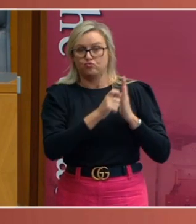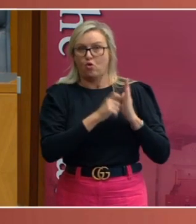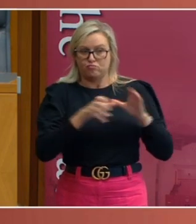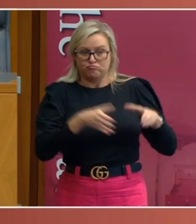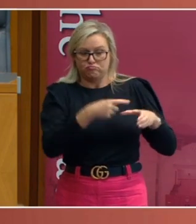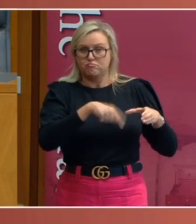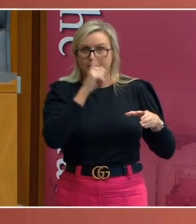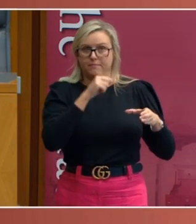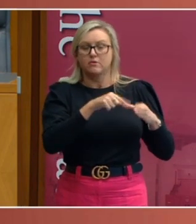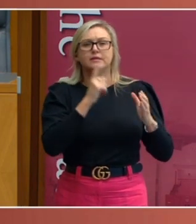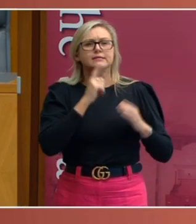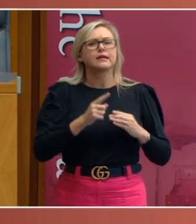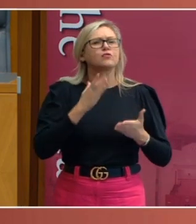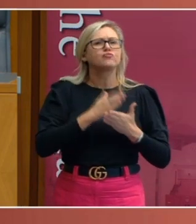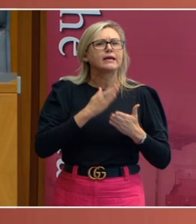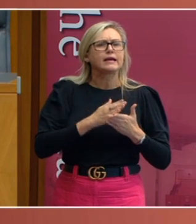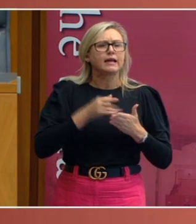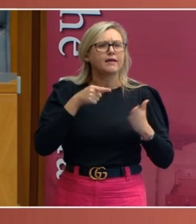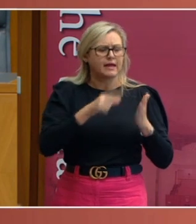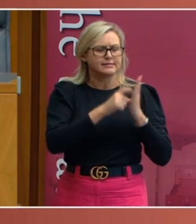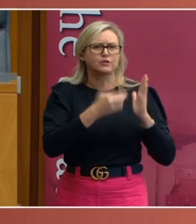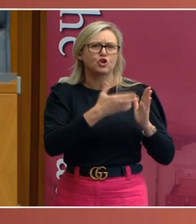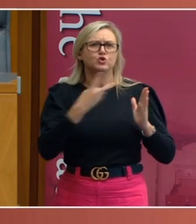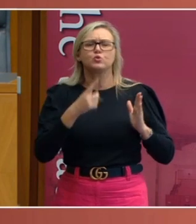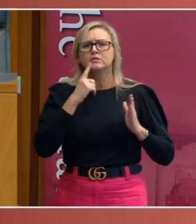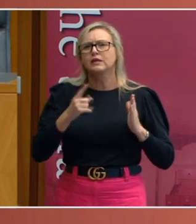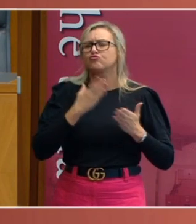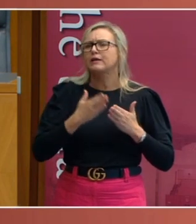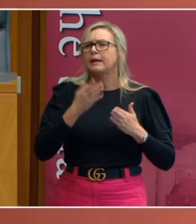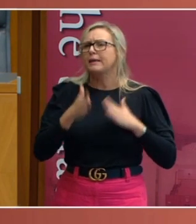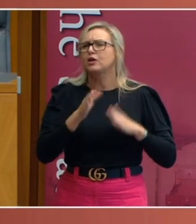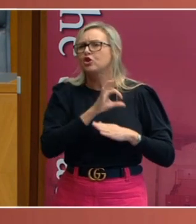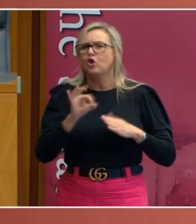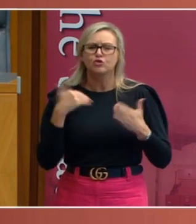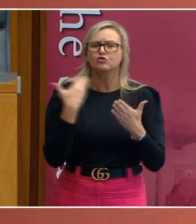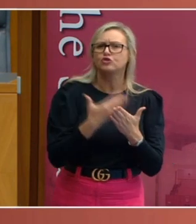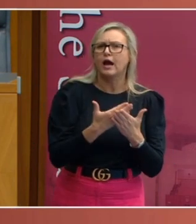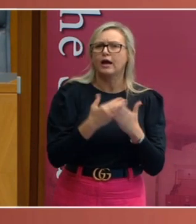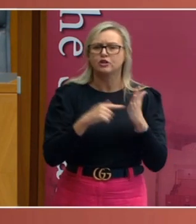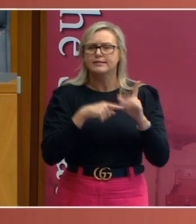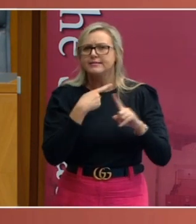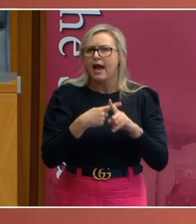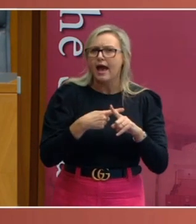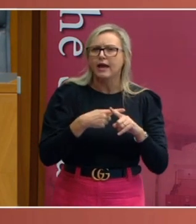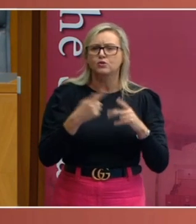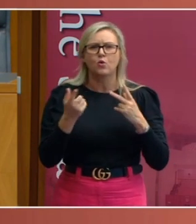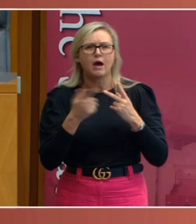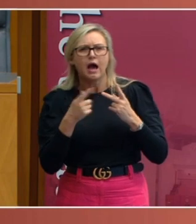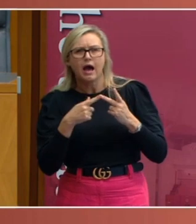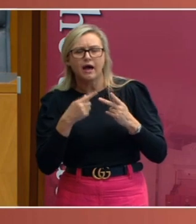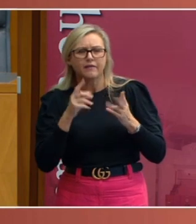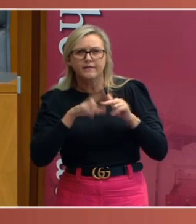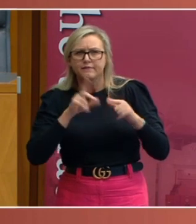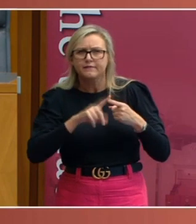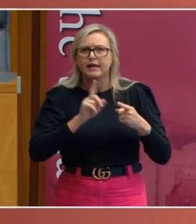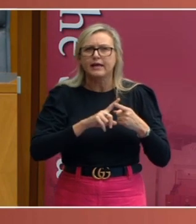really directed at freedom from taxes, charges and imposts at the state border. So it was about stopping